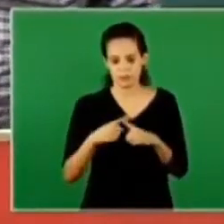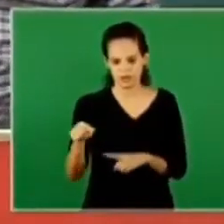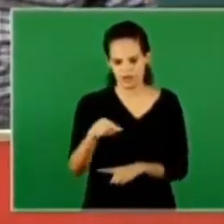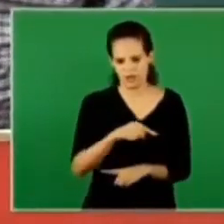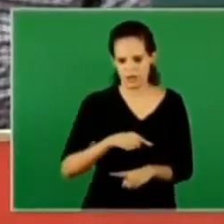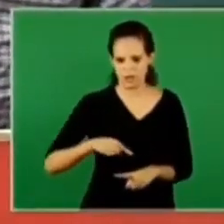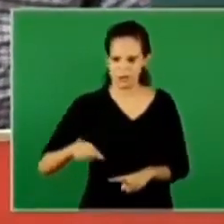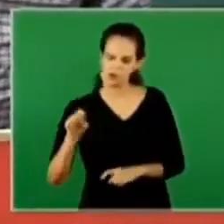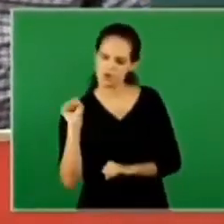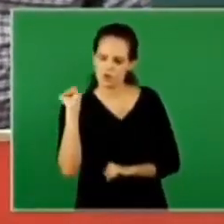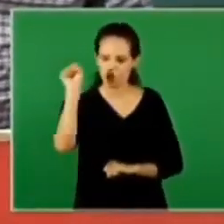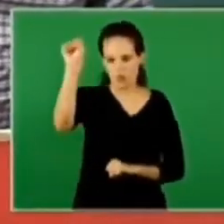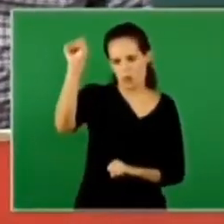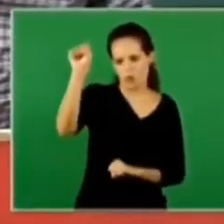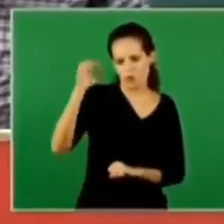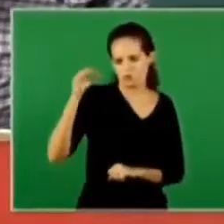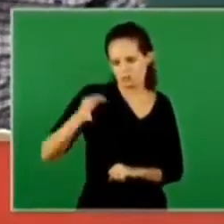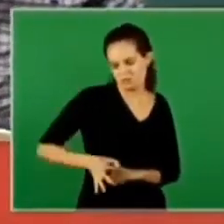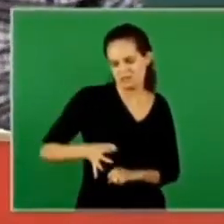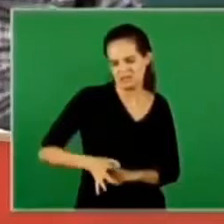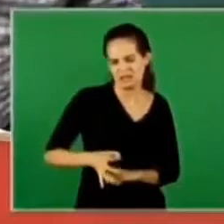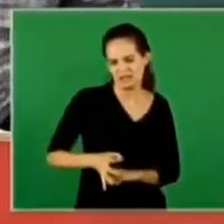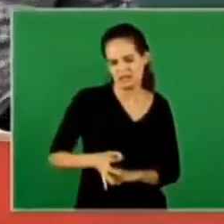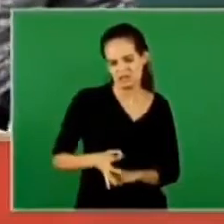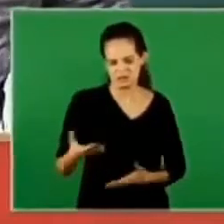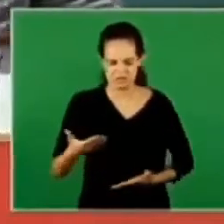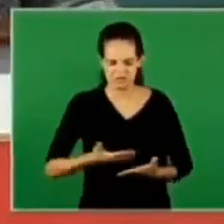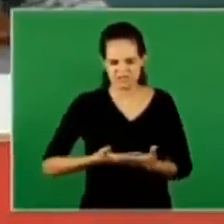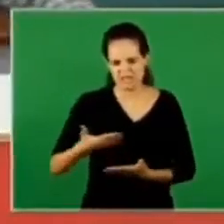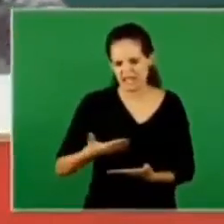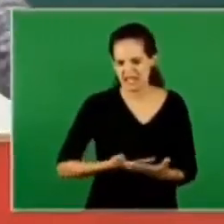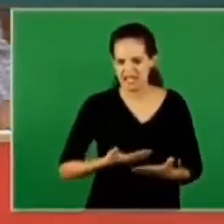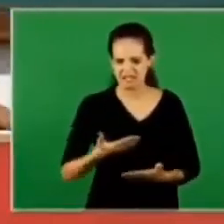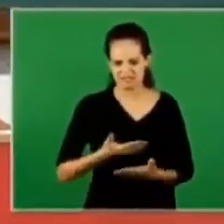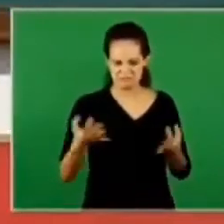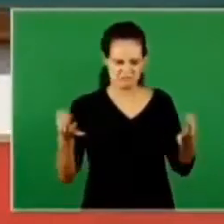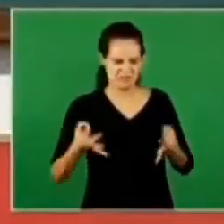because we're not super christian supermen